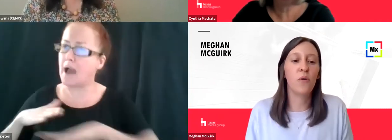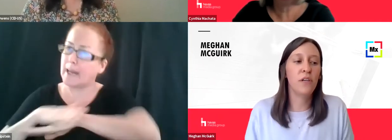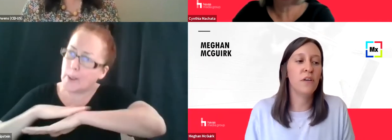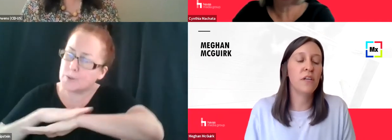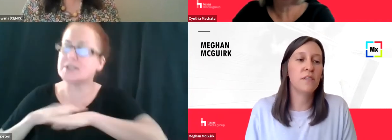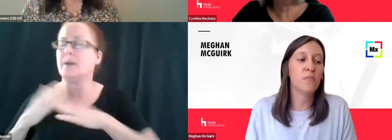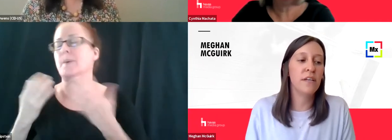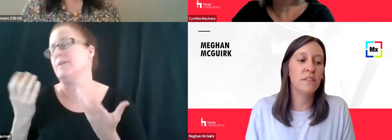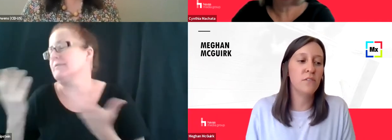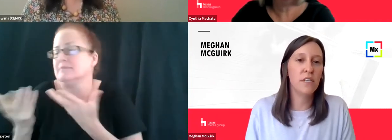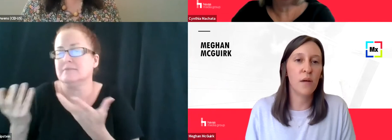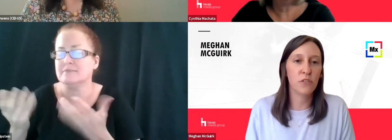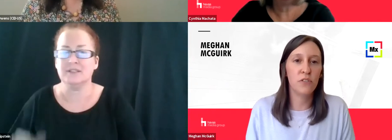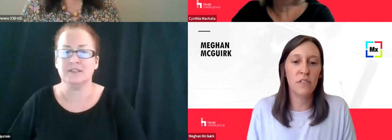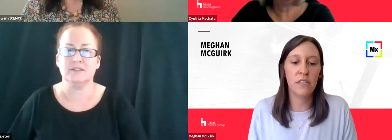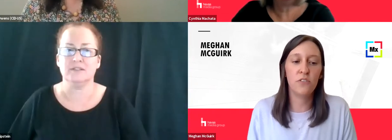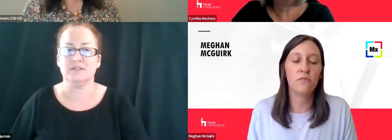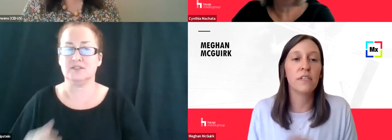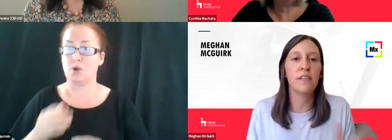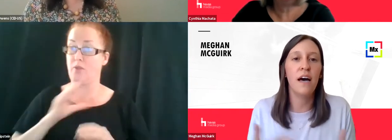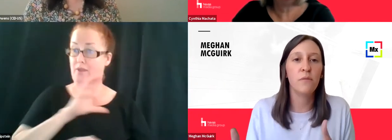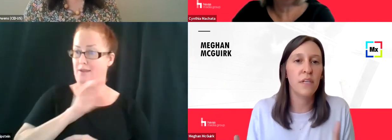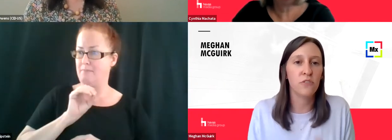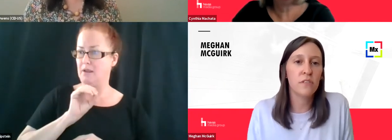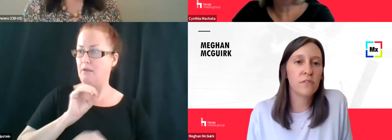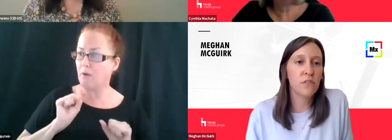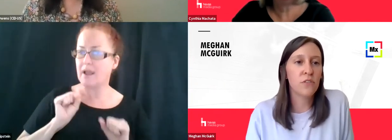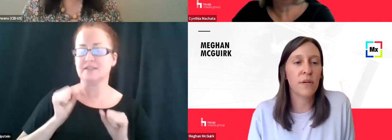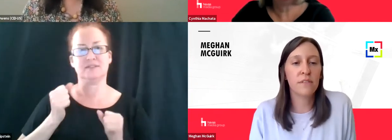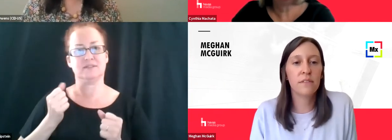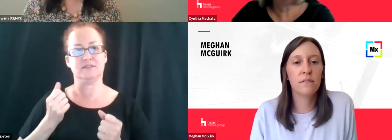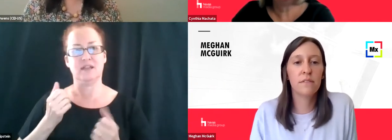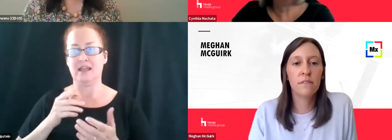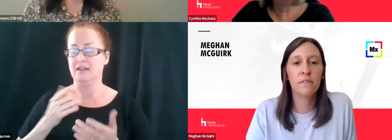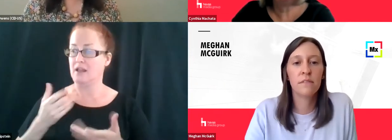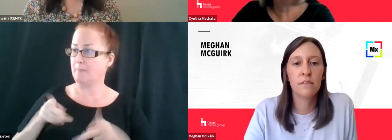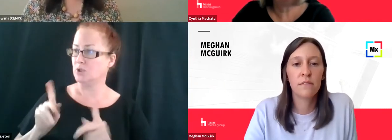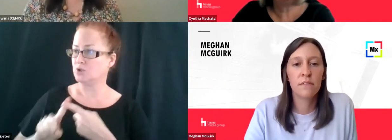So, you know, it gives the brands a unique opportunity to really align with the interest of consumers.